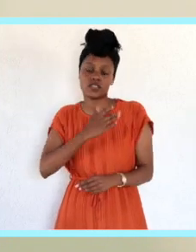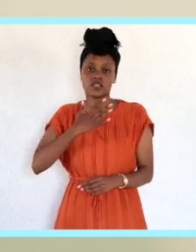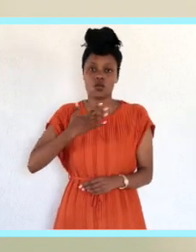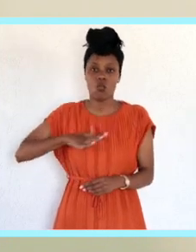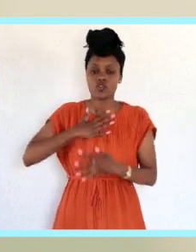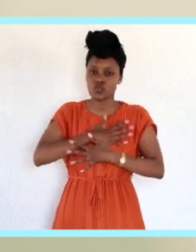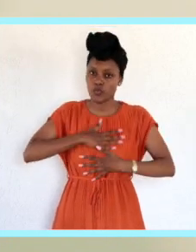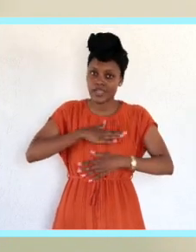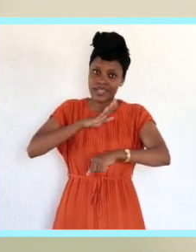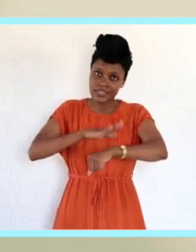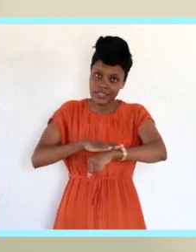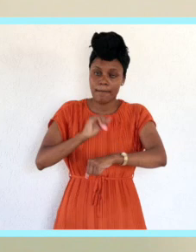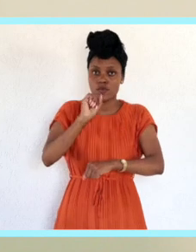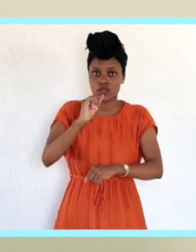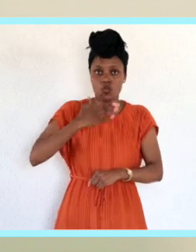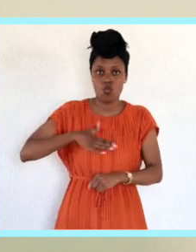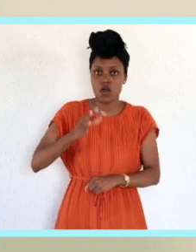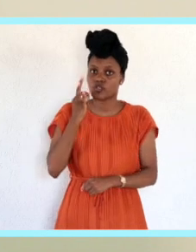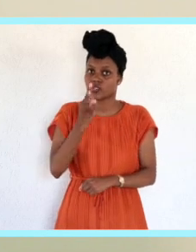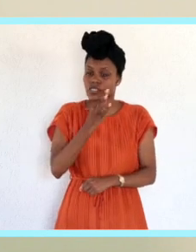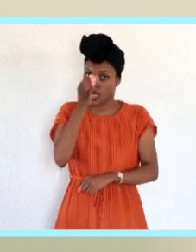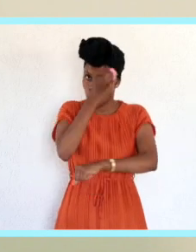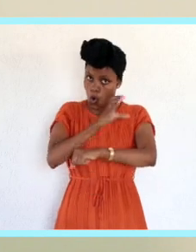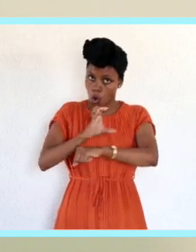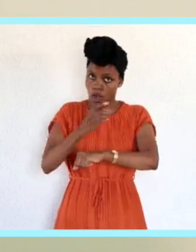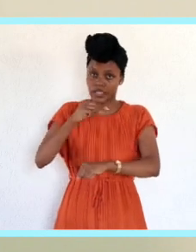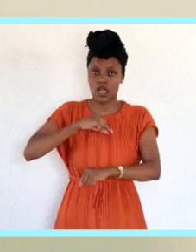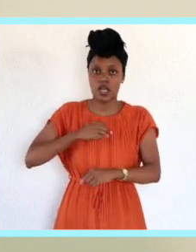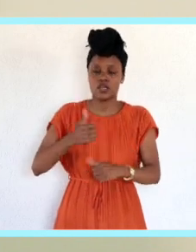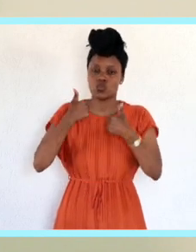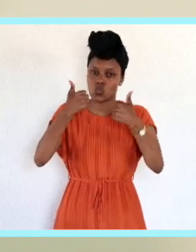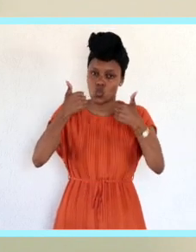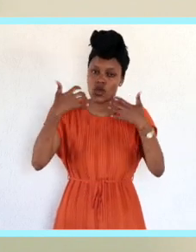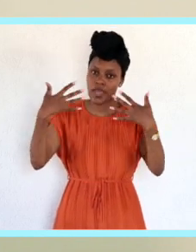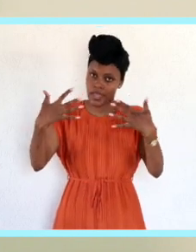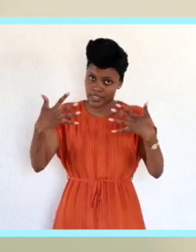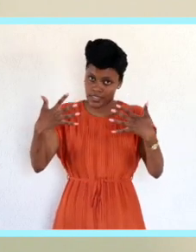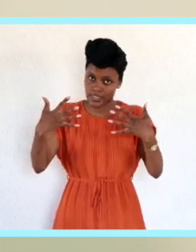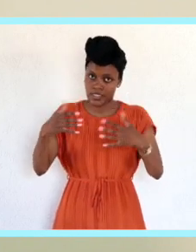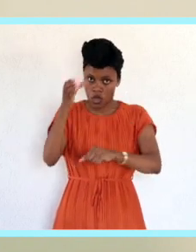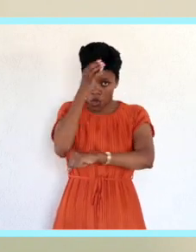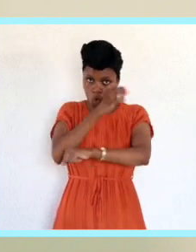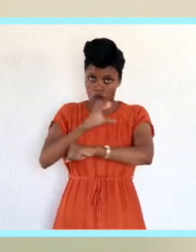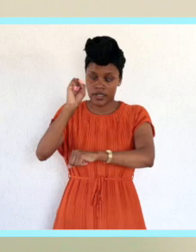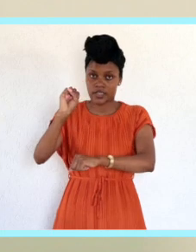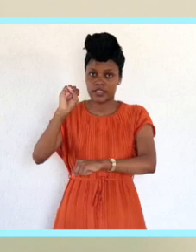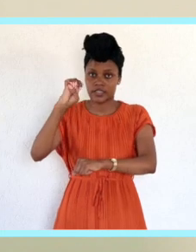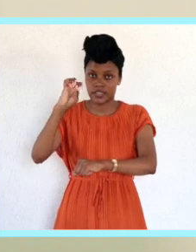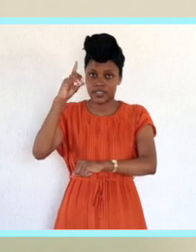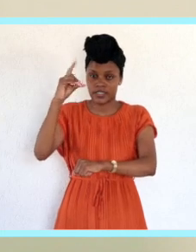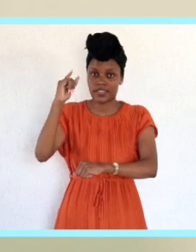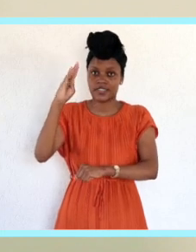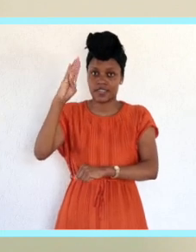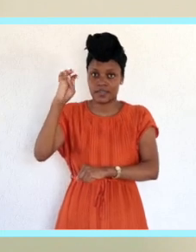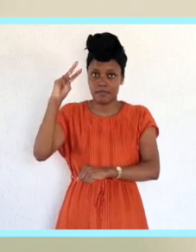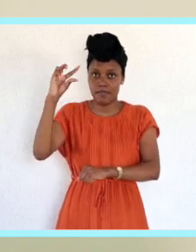appreciate your time and we want to say that the college is in good hands. The college, Citibank TV at College,